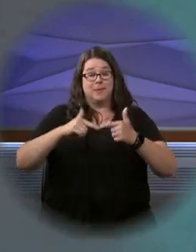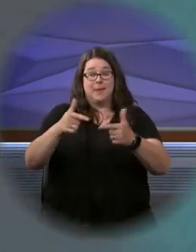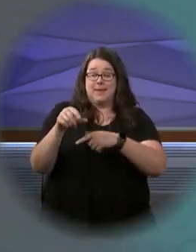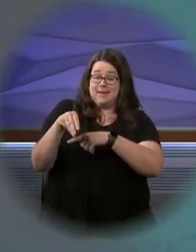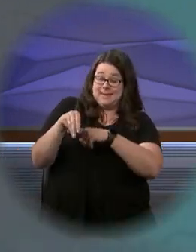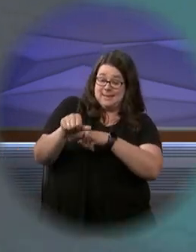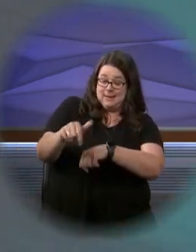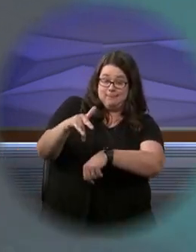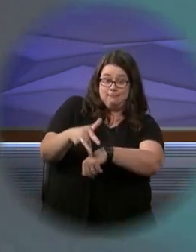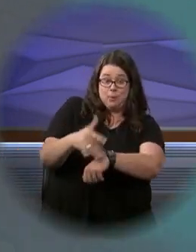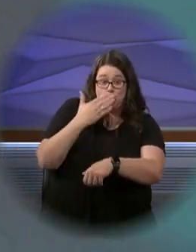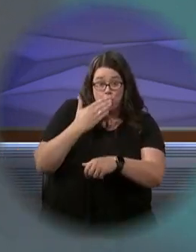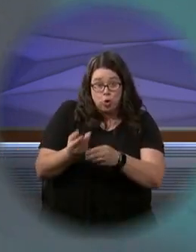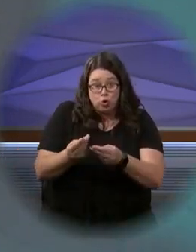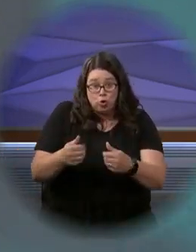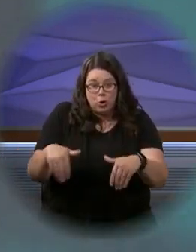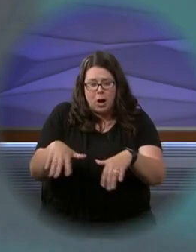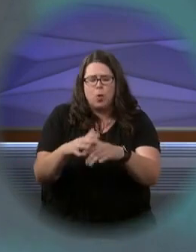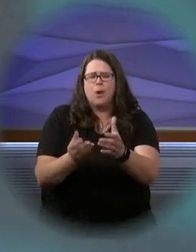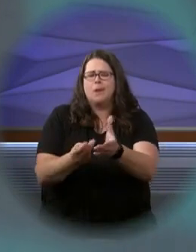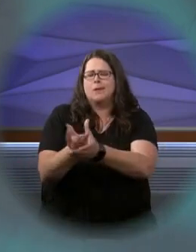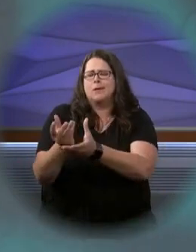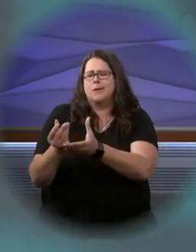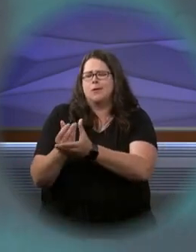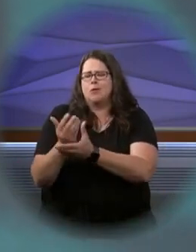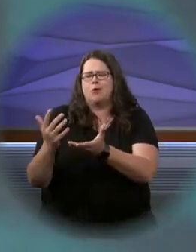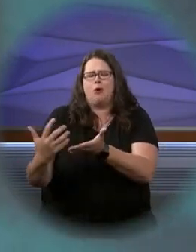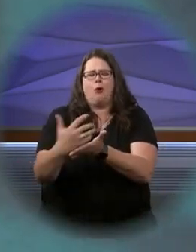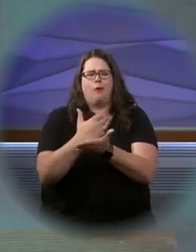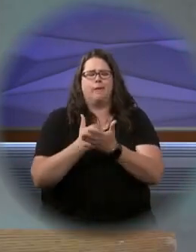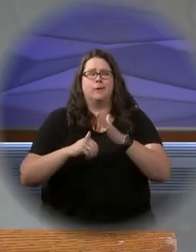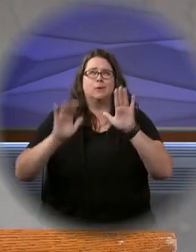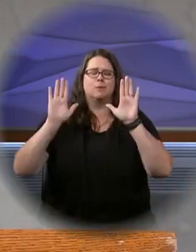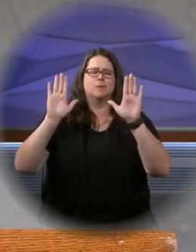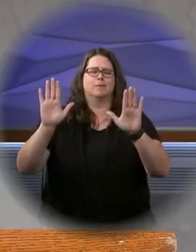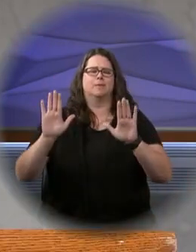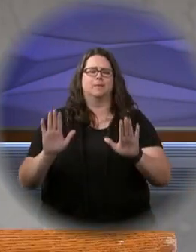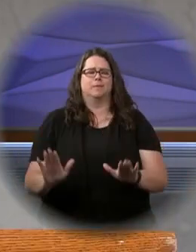that falls on good ground will yield a fruitful harvest.